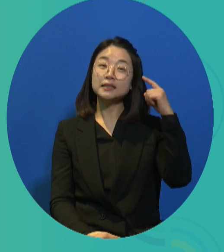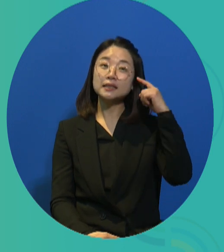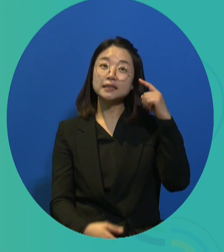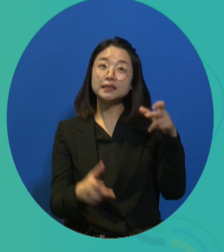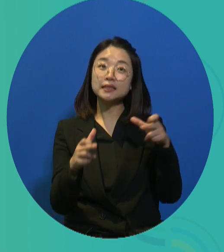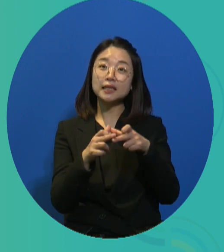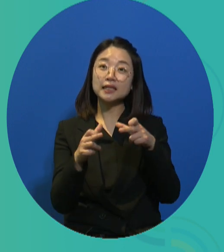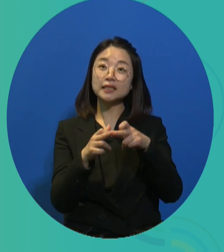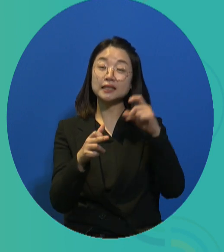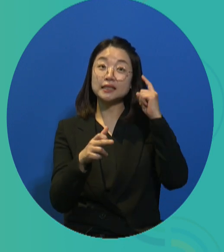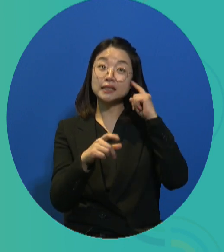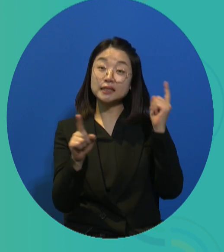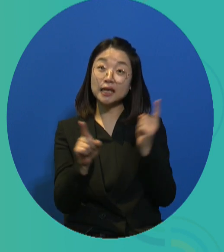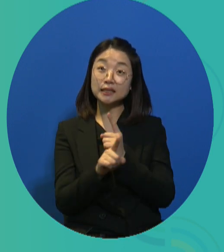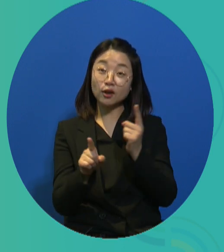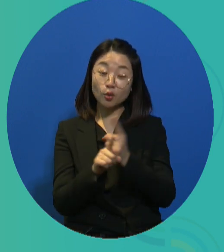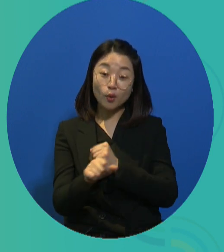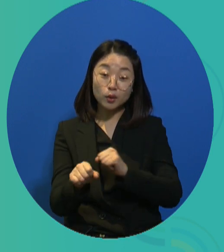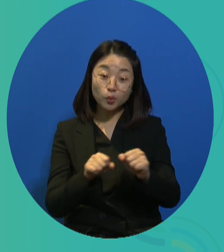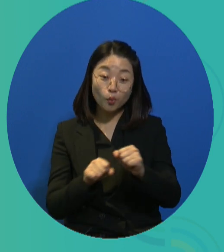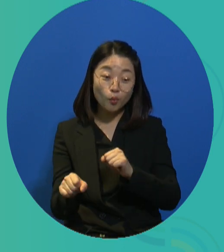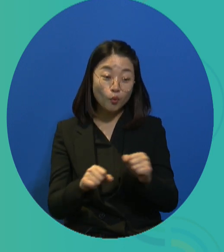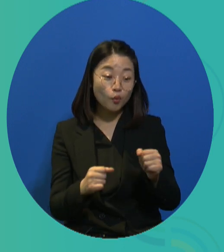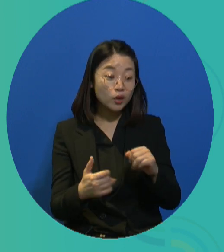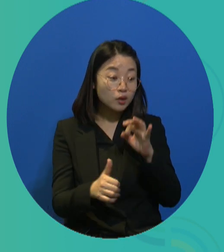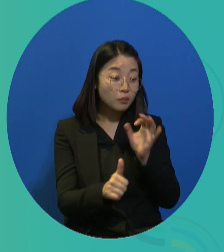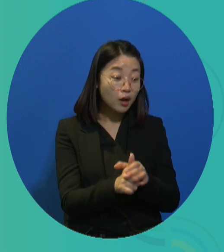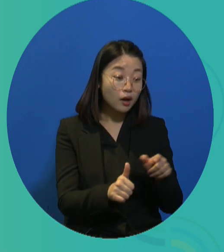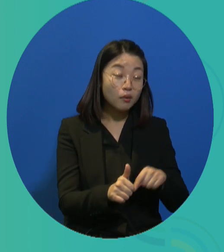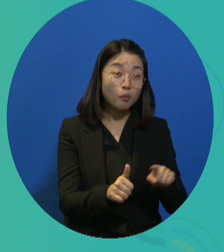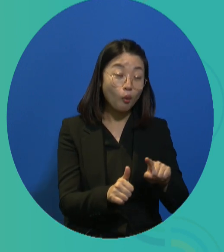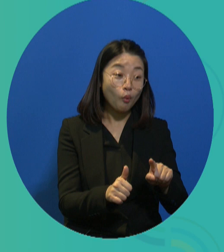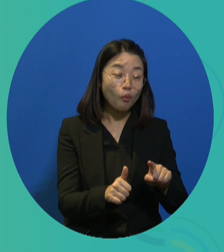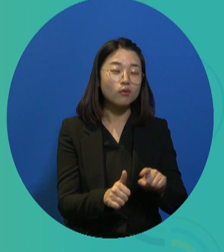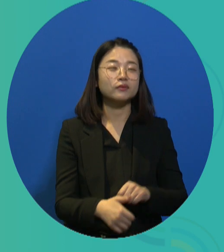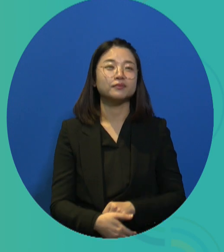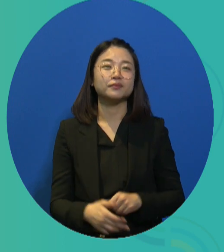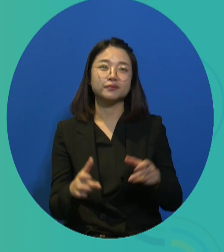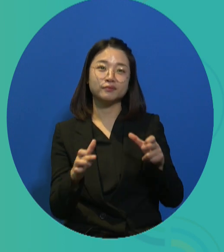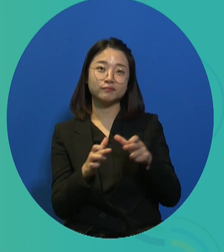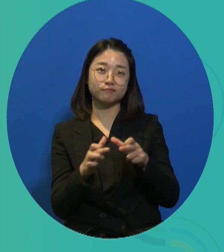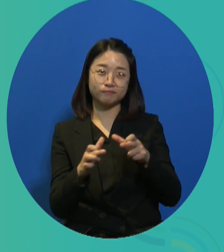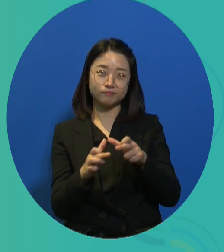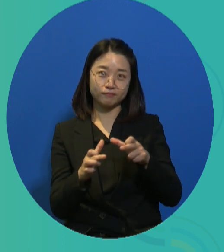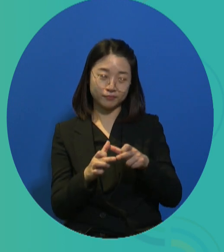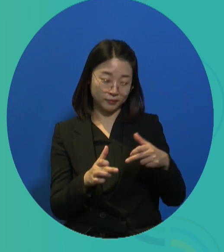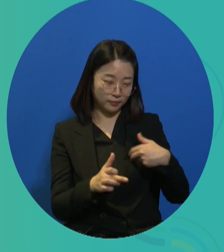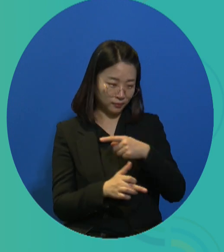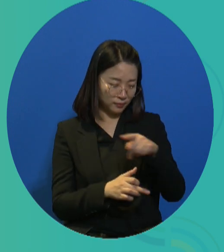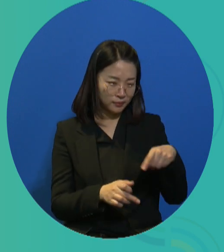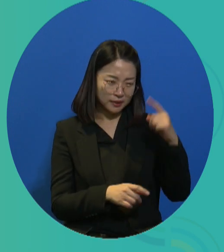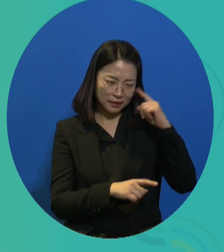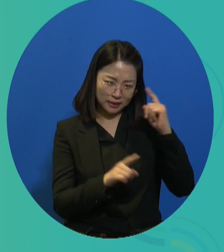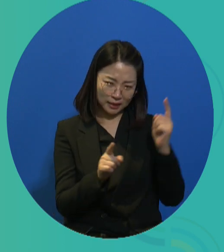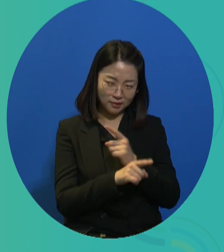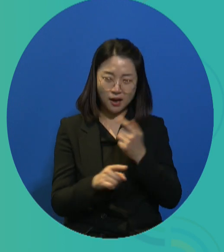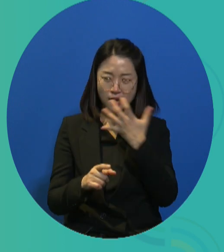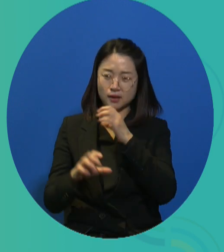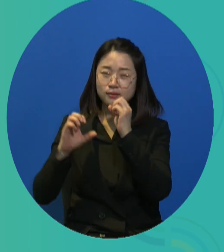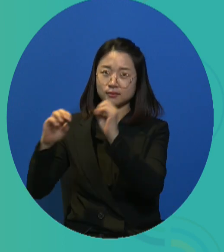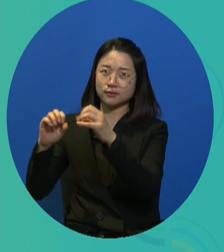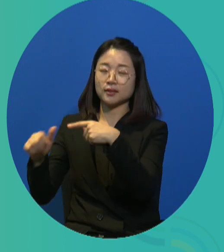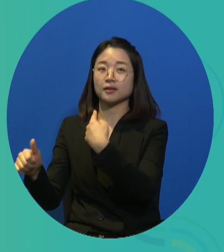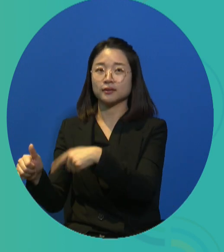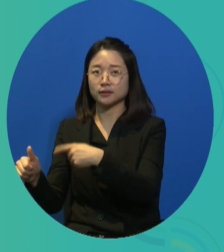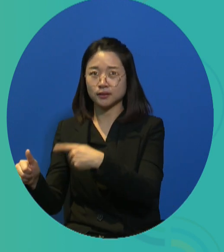The third domain is awareness raising activities in support of disabled persons. they may